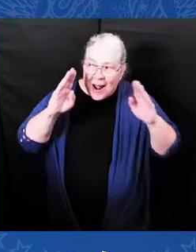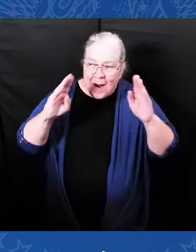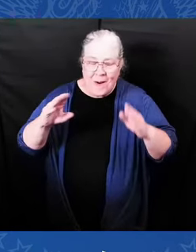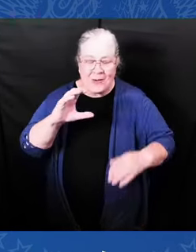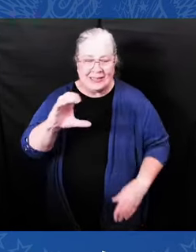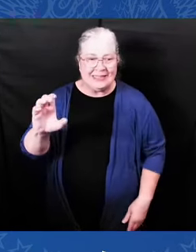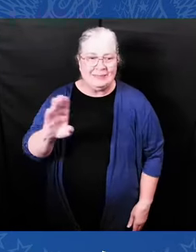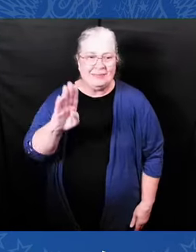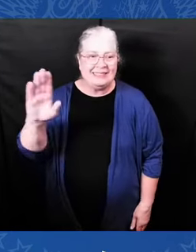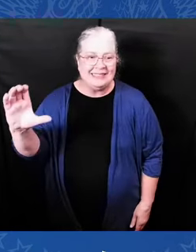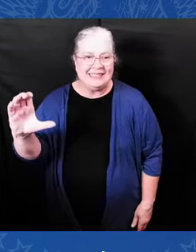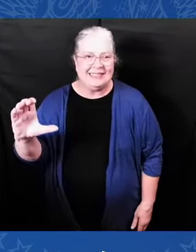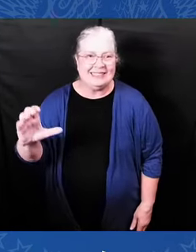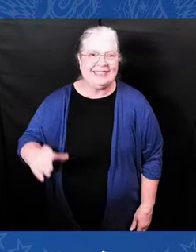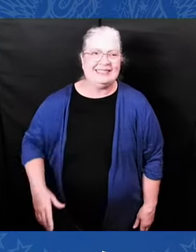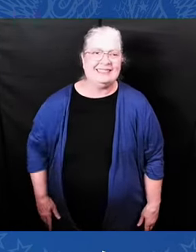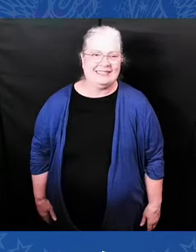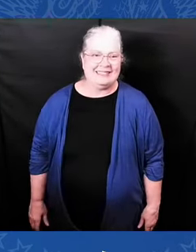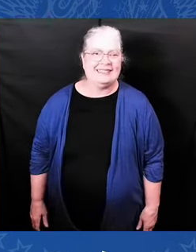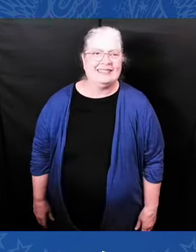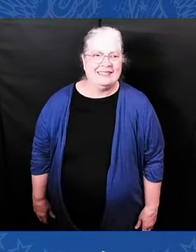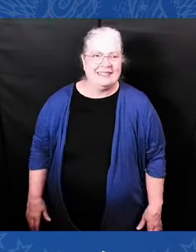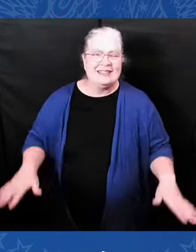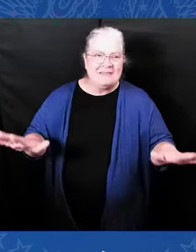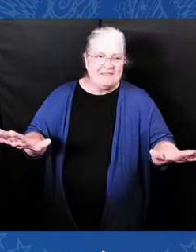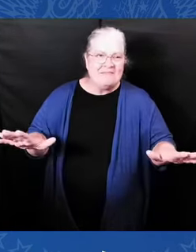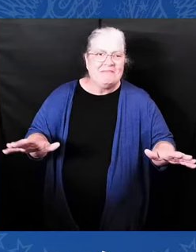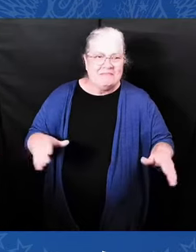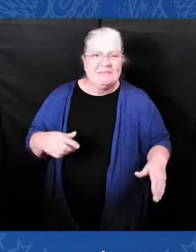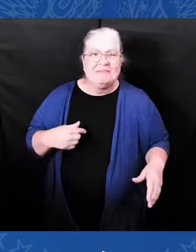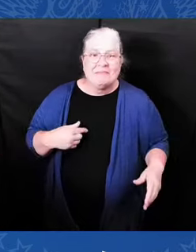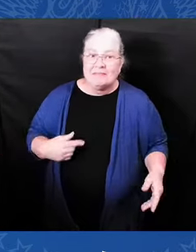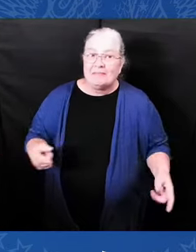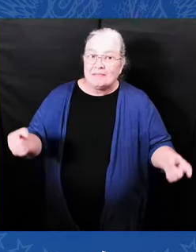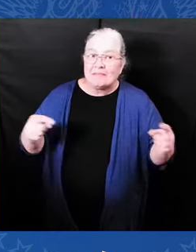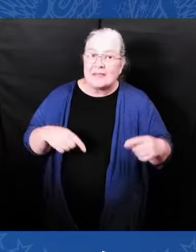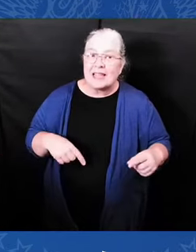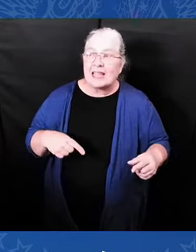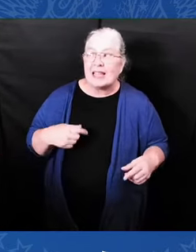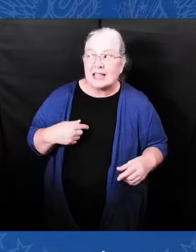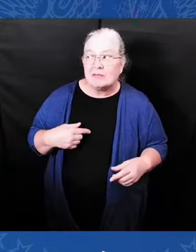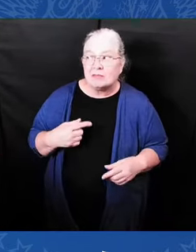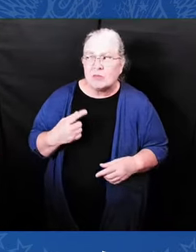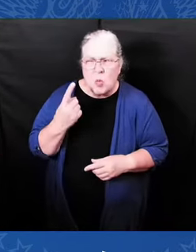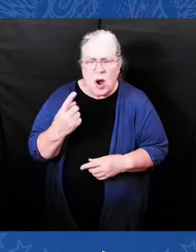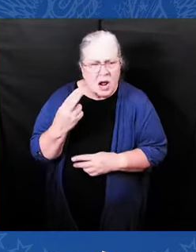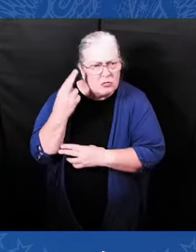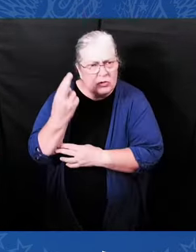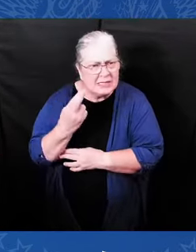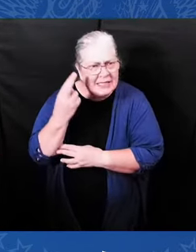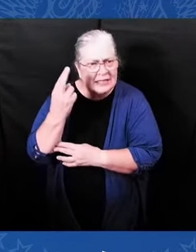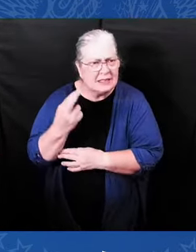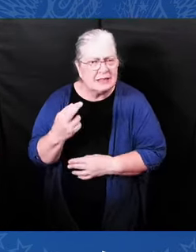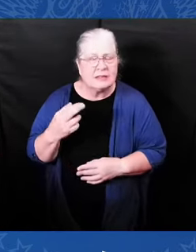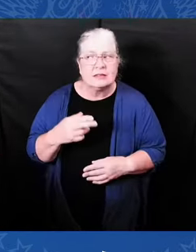Look, I came for one really important reason, to say thank you.